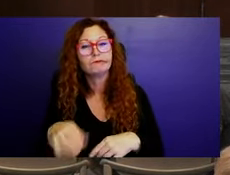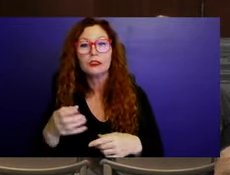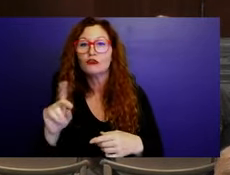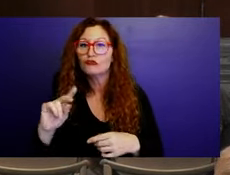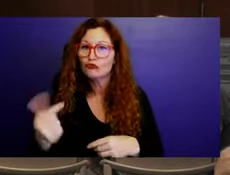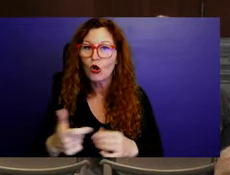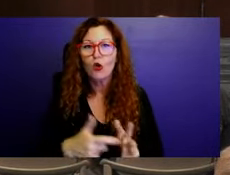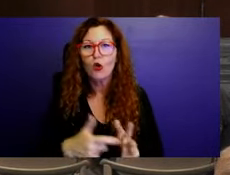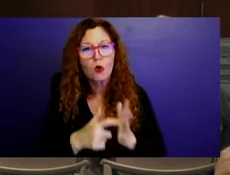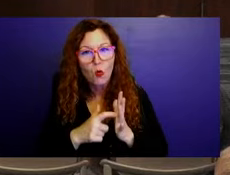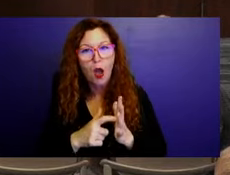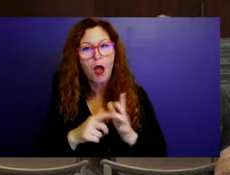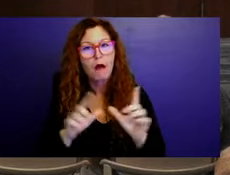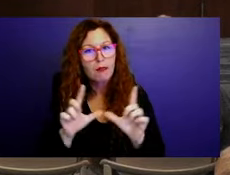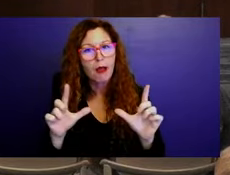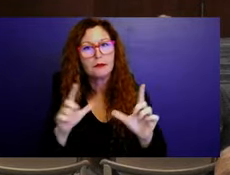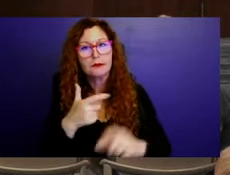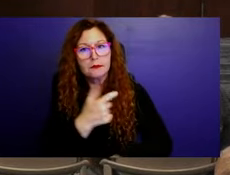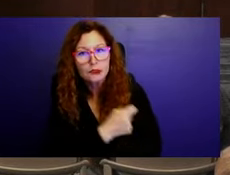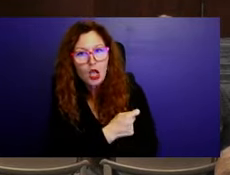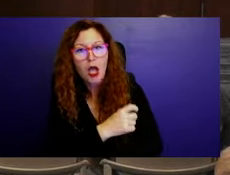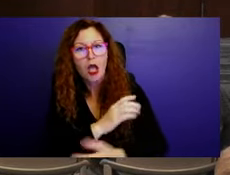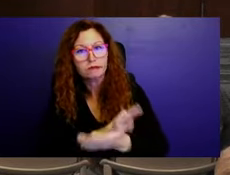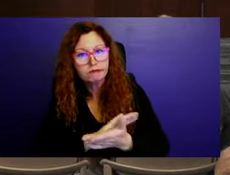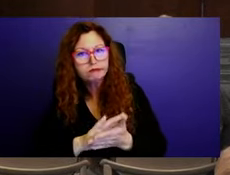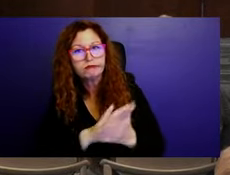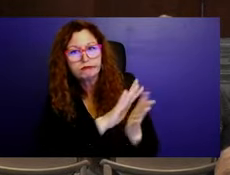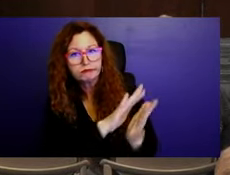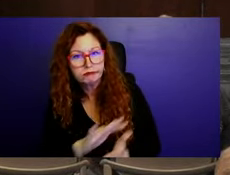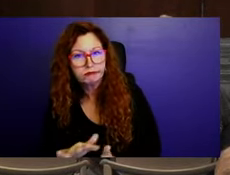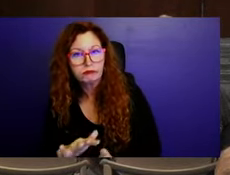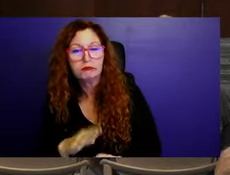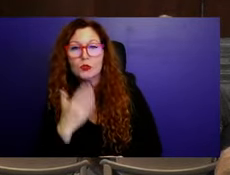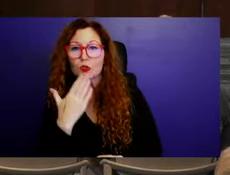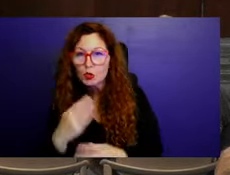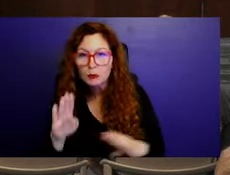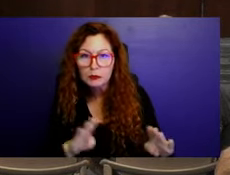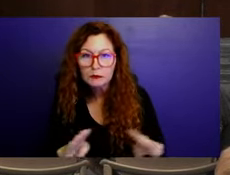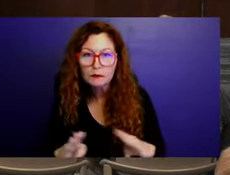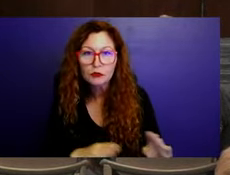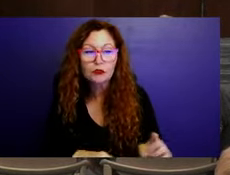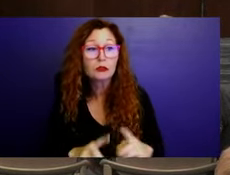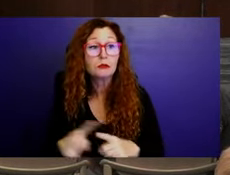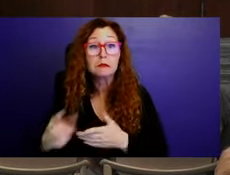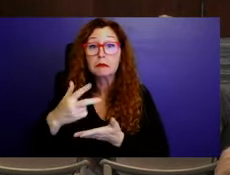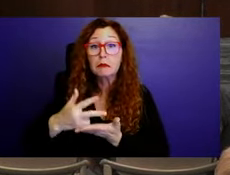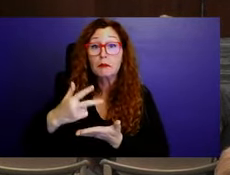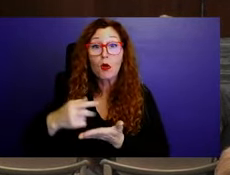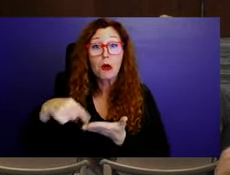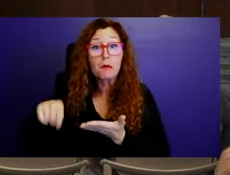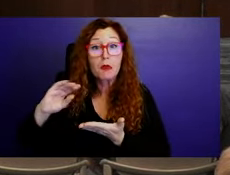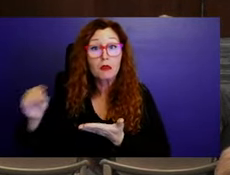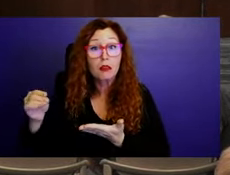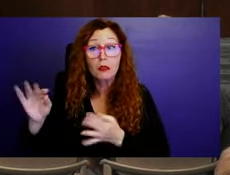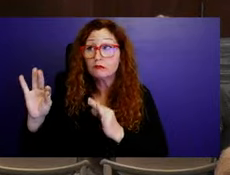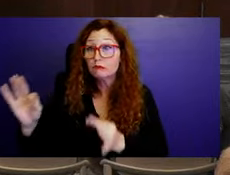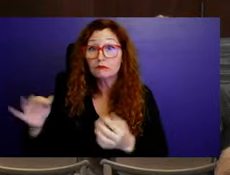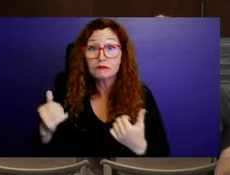Park is free for the duration of the event for all beach patrons. For more information, visit the city's website, boynton